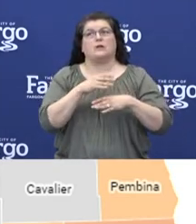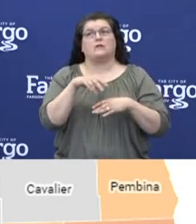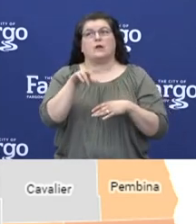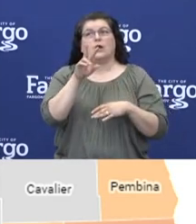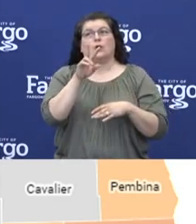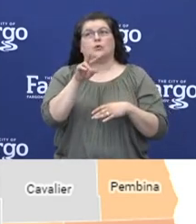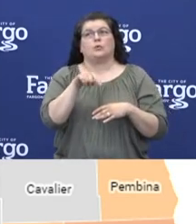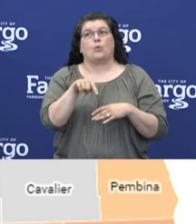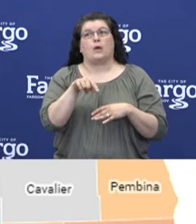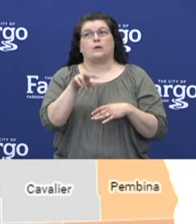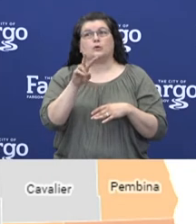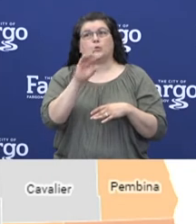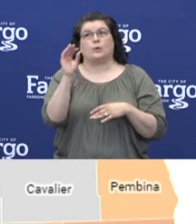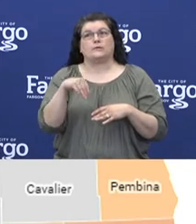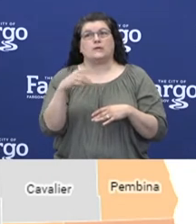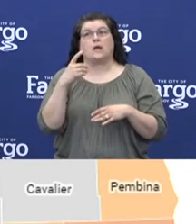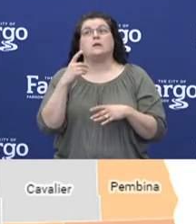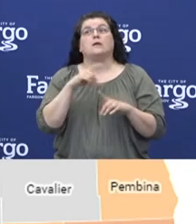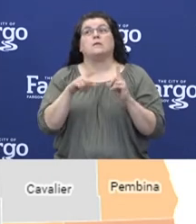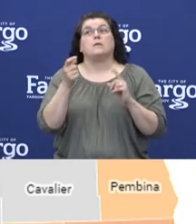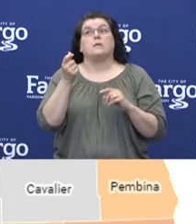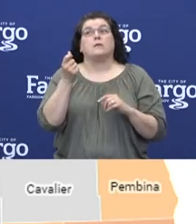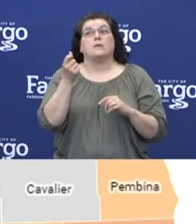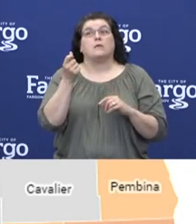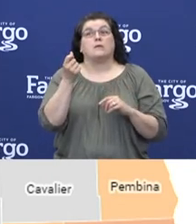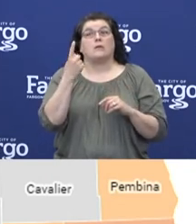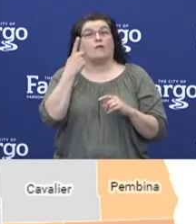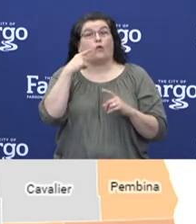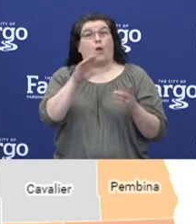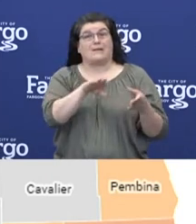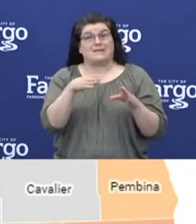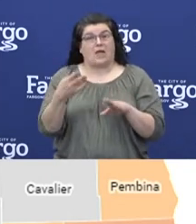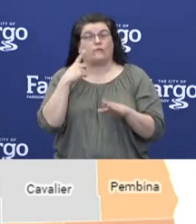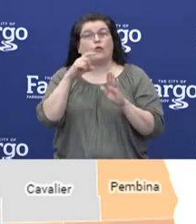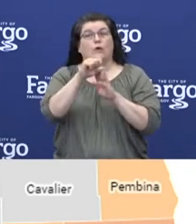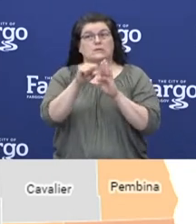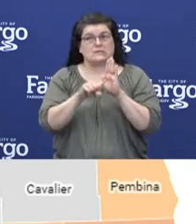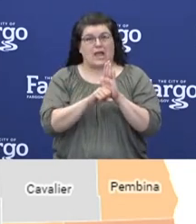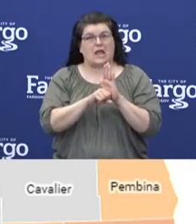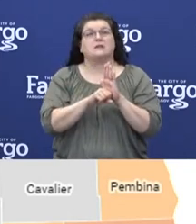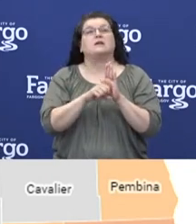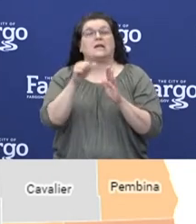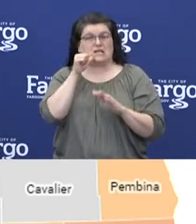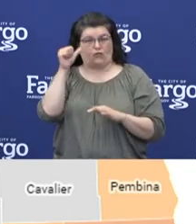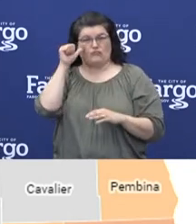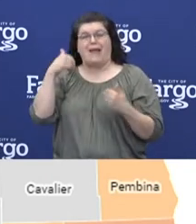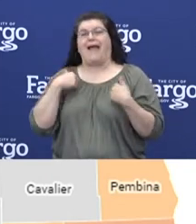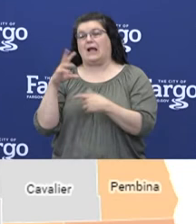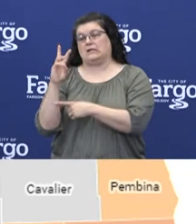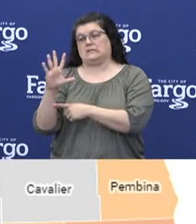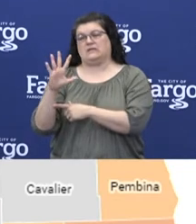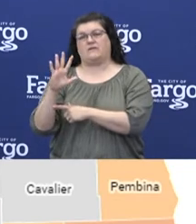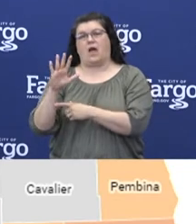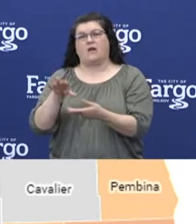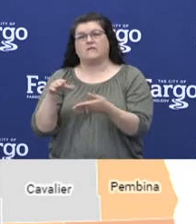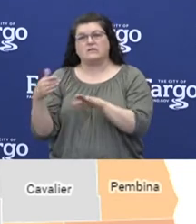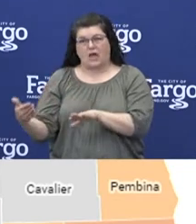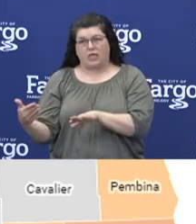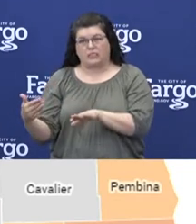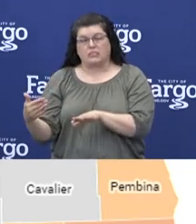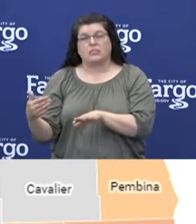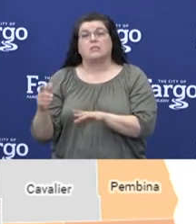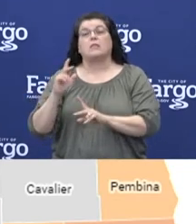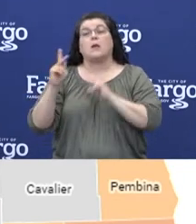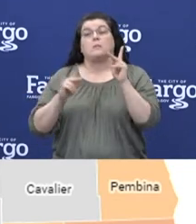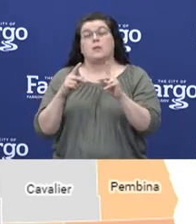In the, when we look at deaths in the state, there have been 65 as of yesterday. 54 of those